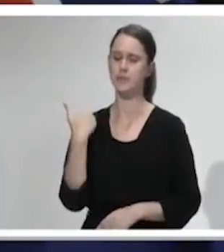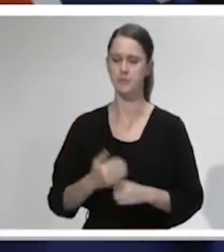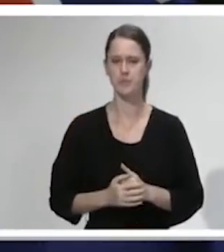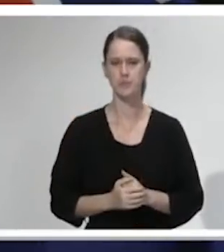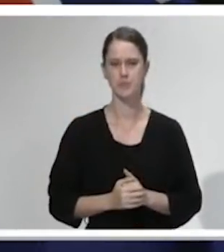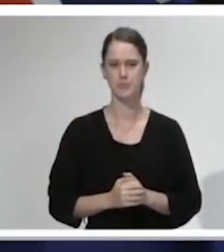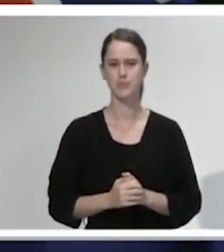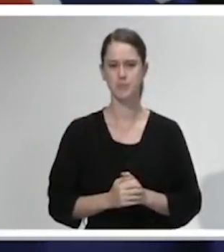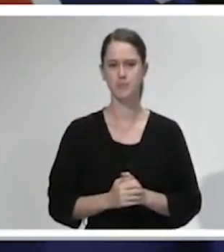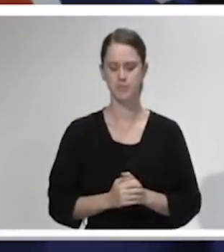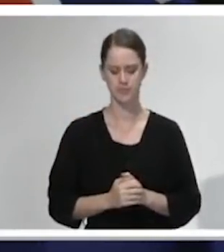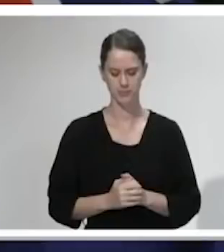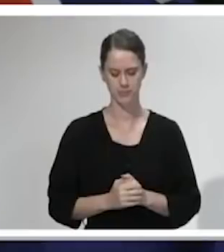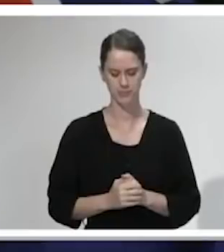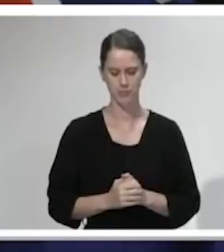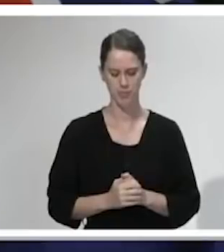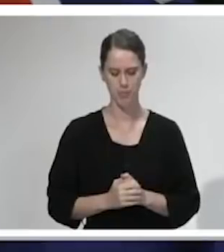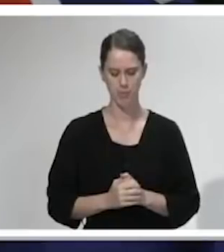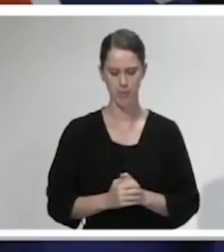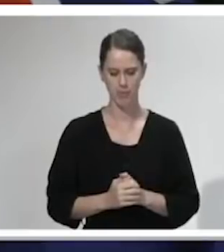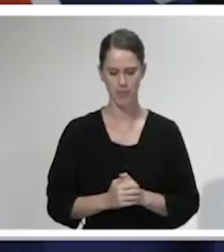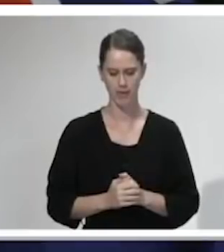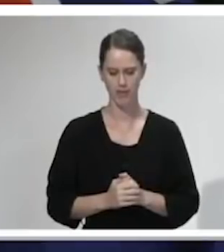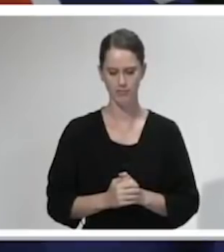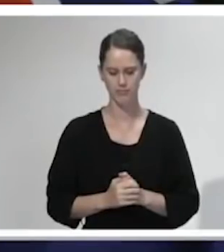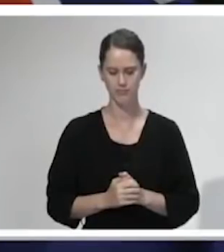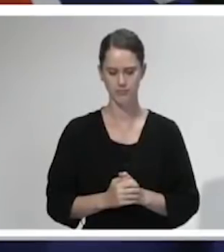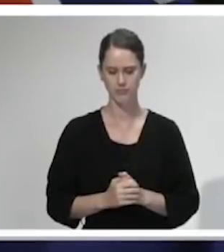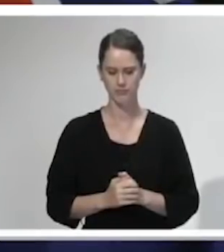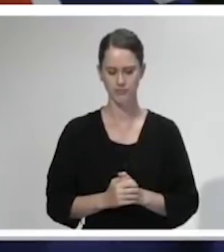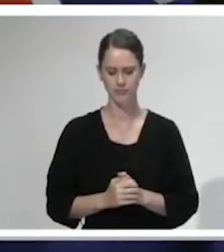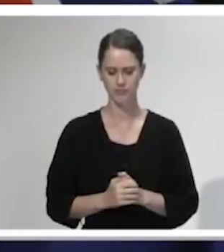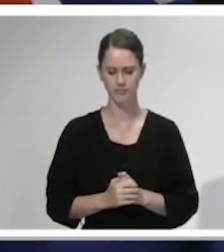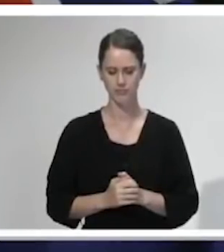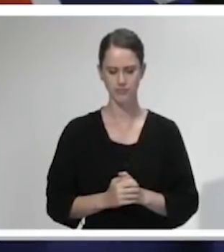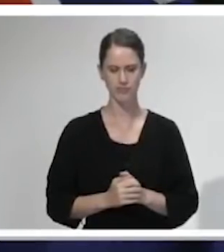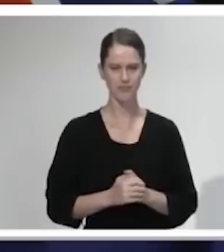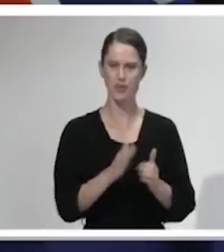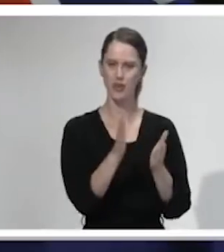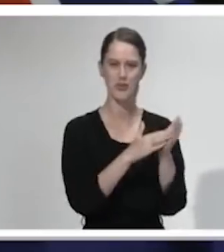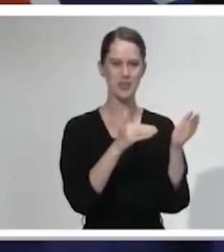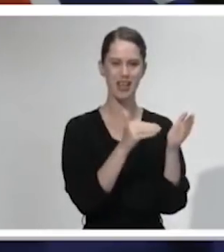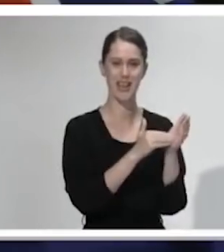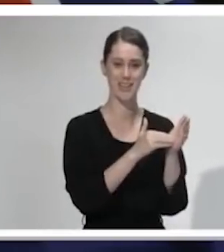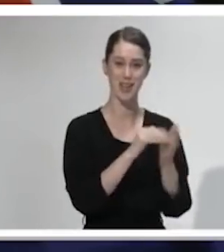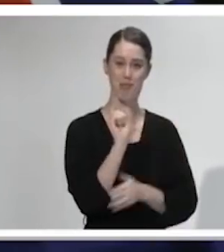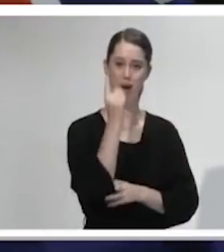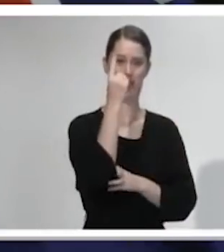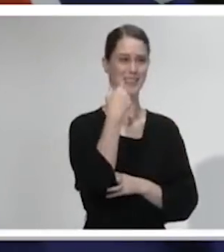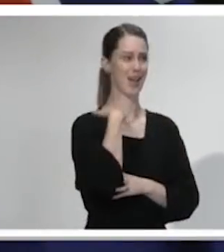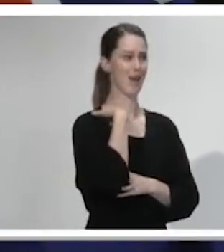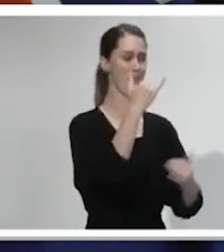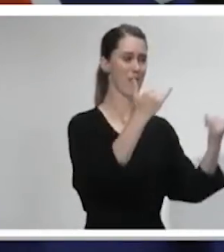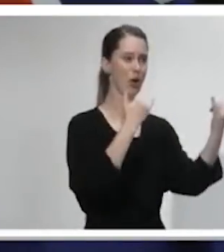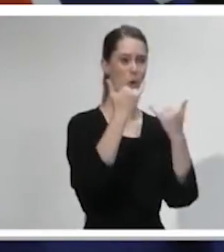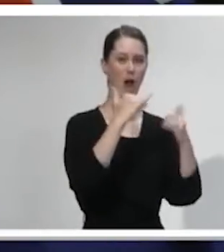Zealand. We may be amongst a small number of countries where that is still able to happen. Where the